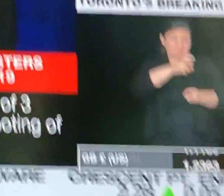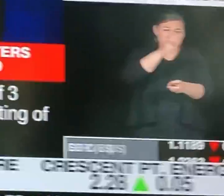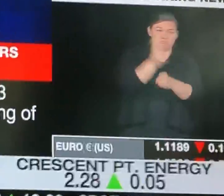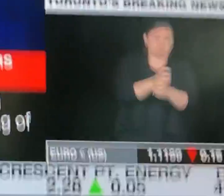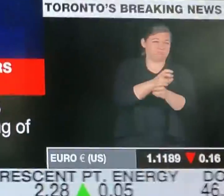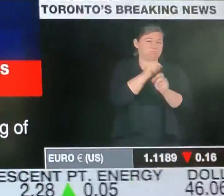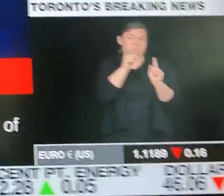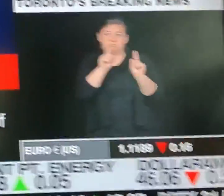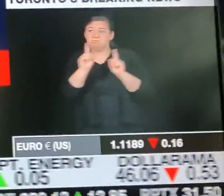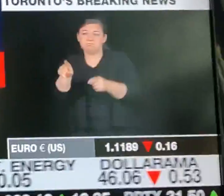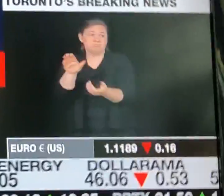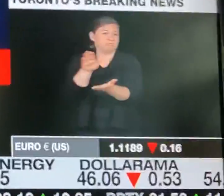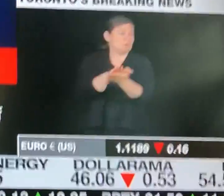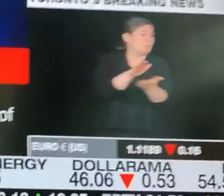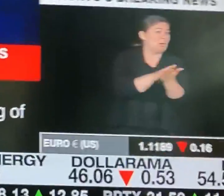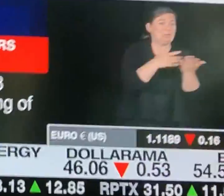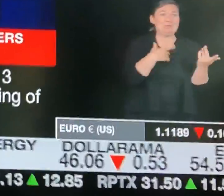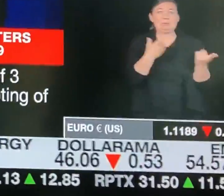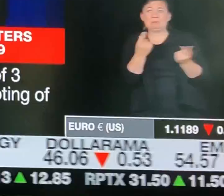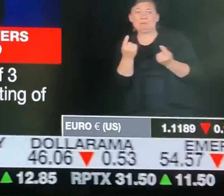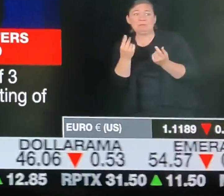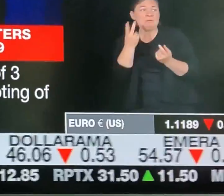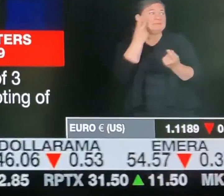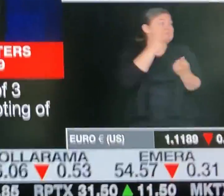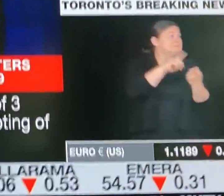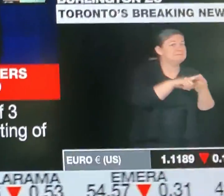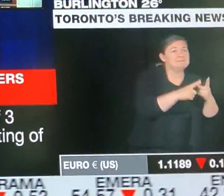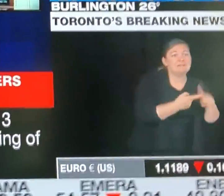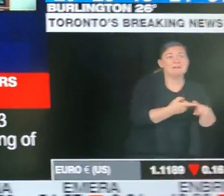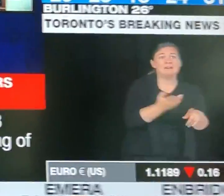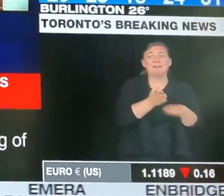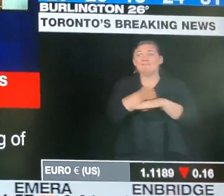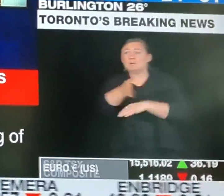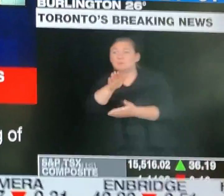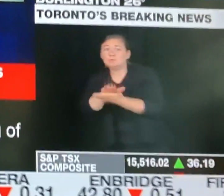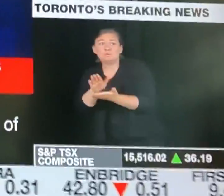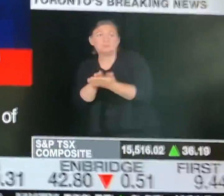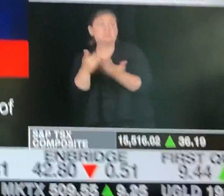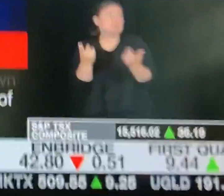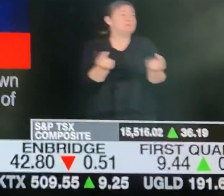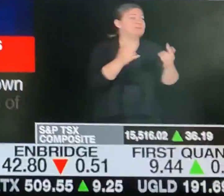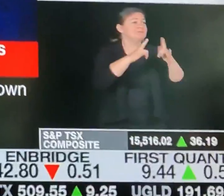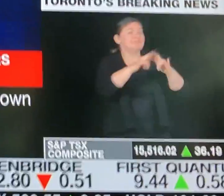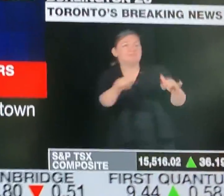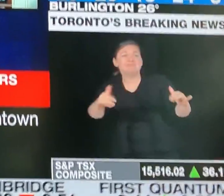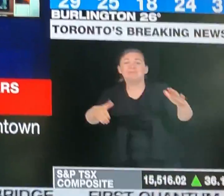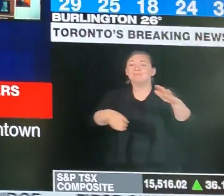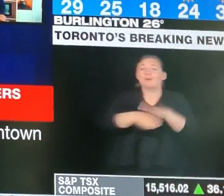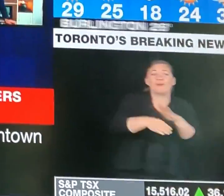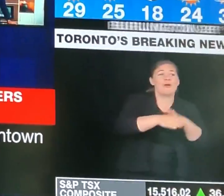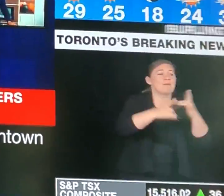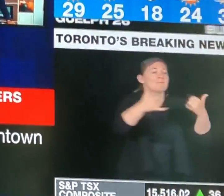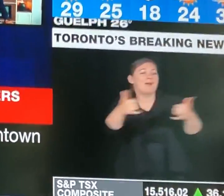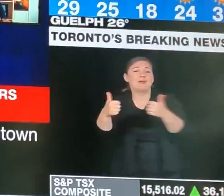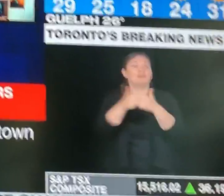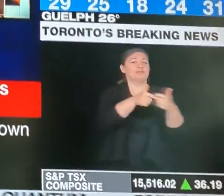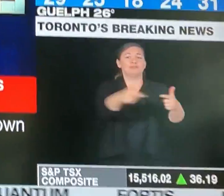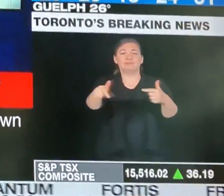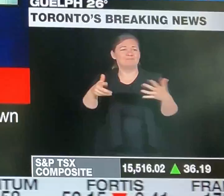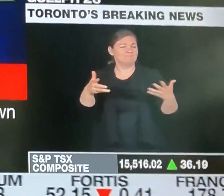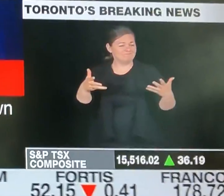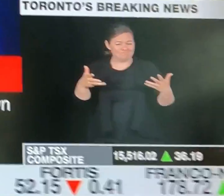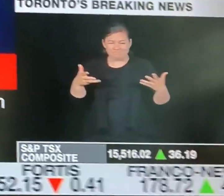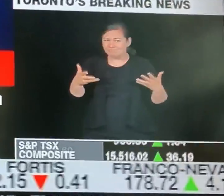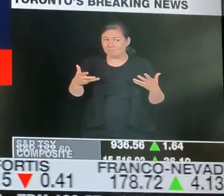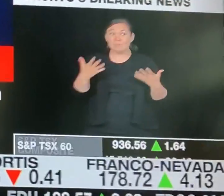under the right conditions. Over the past few weeks, we've started to reopen Ontario's economy. We took a regional